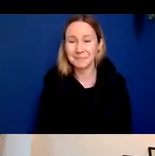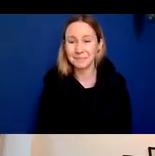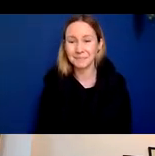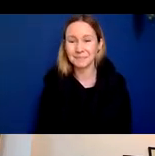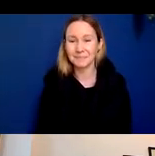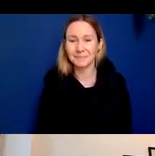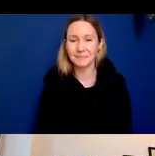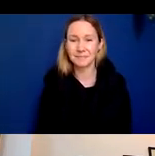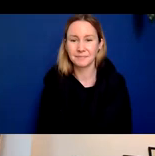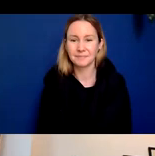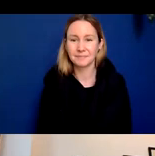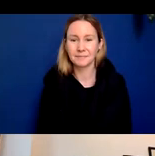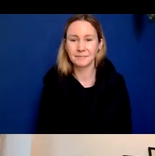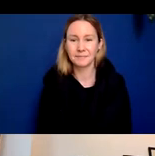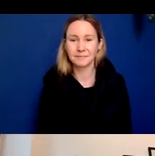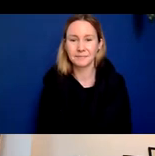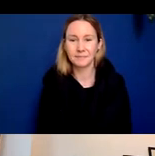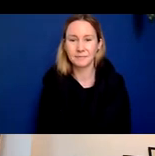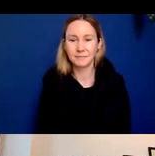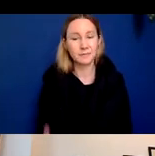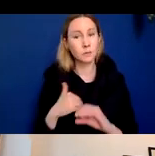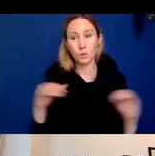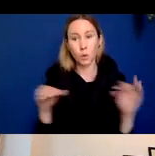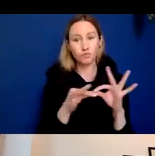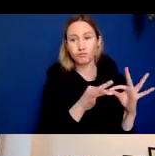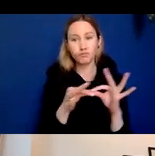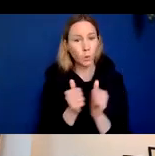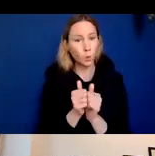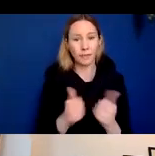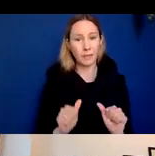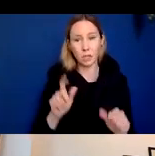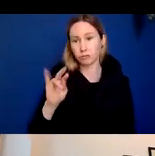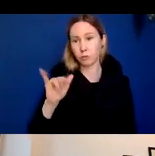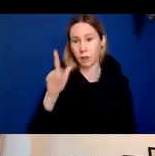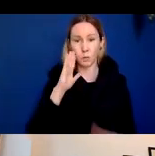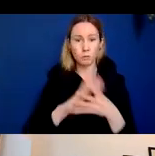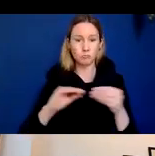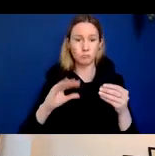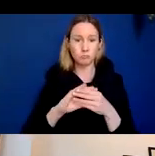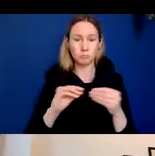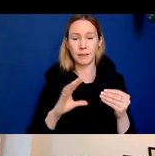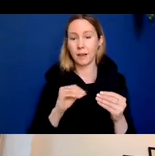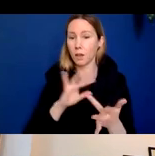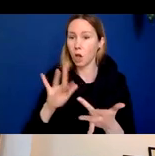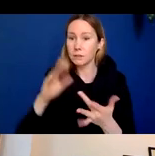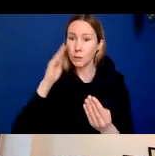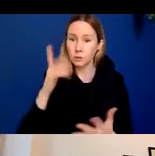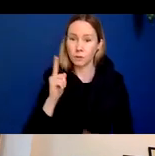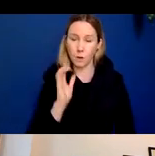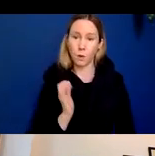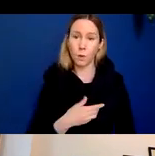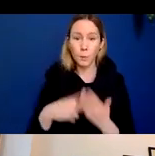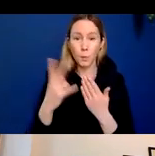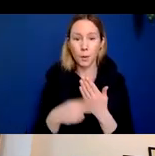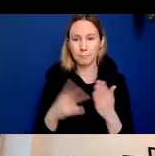And I just want to let you know, I don't have any financial relationships, any of the trials that are going to be disclosed. And the contact information for our clinical trials program will be